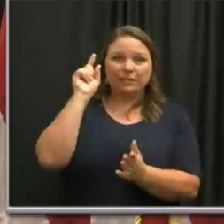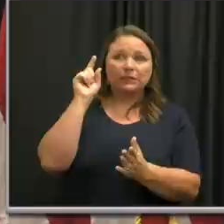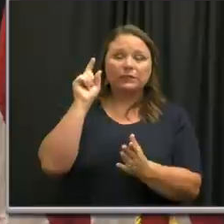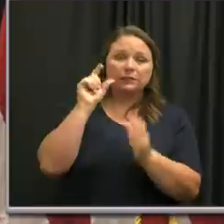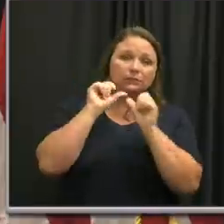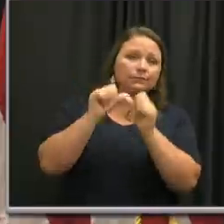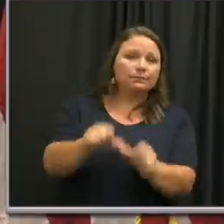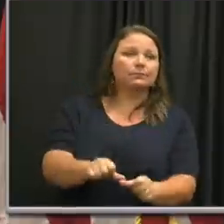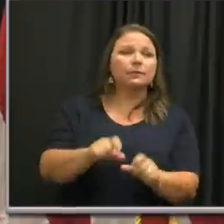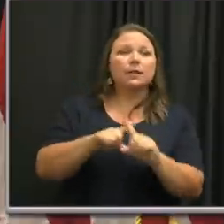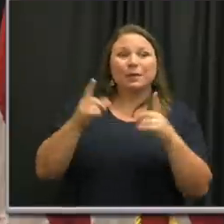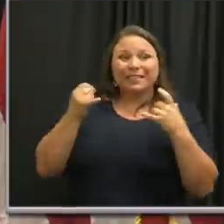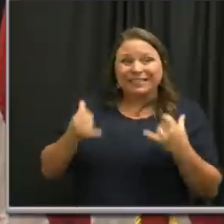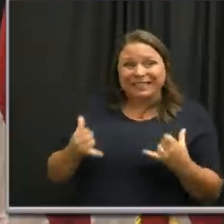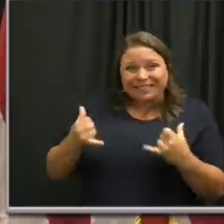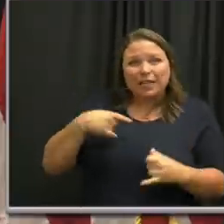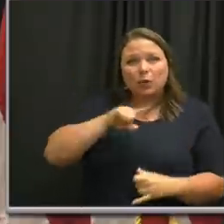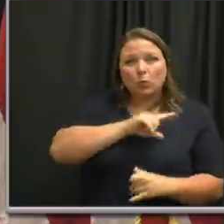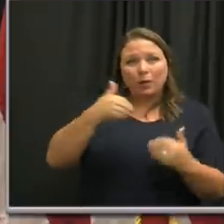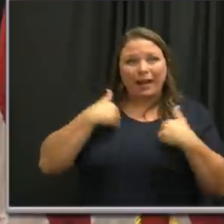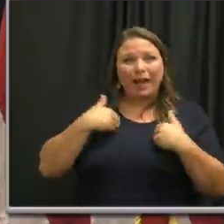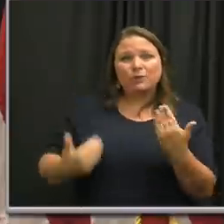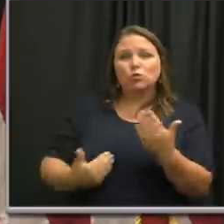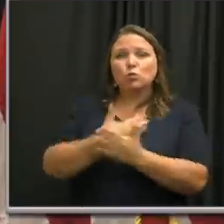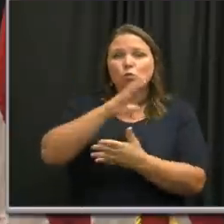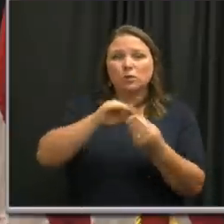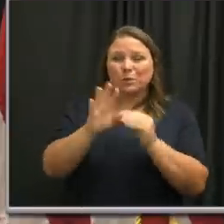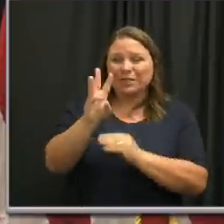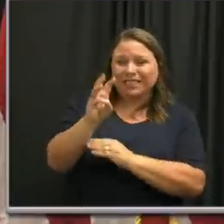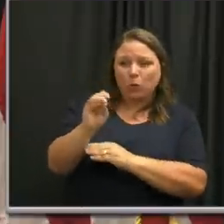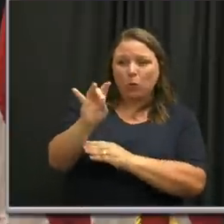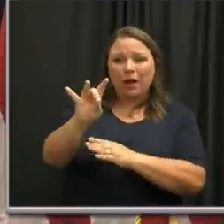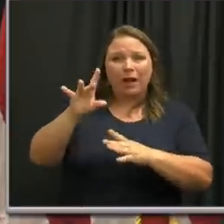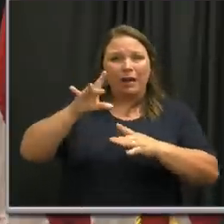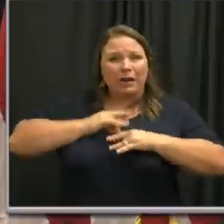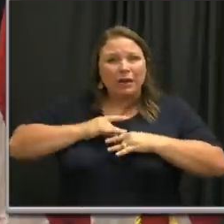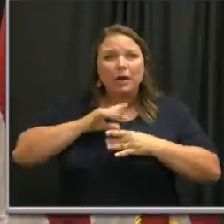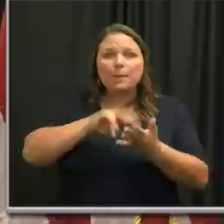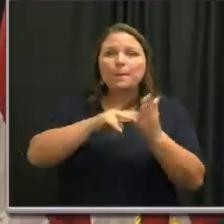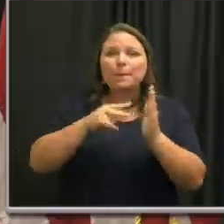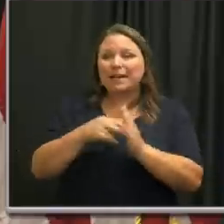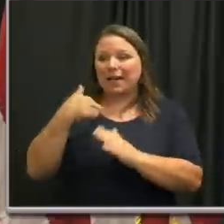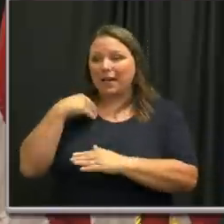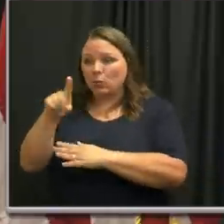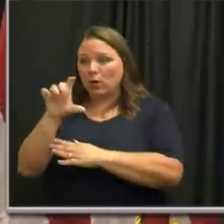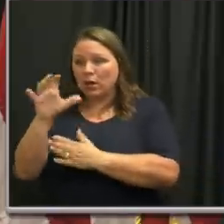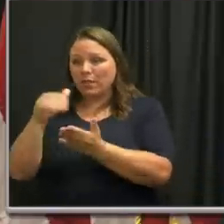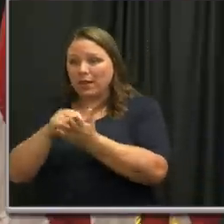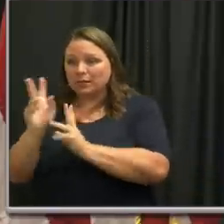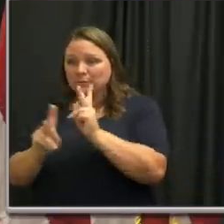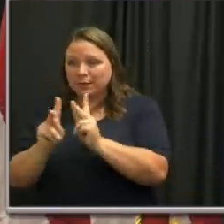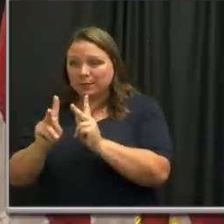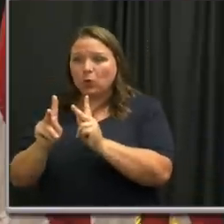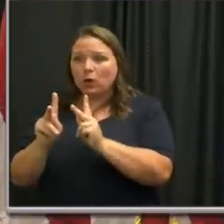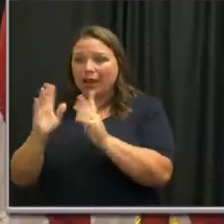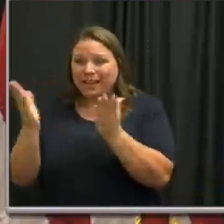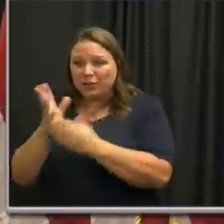today's confirmed case number of 608 represents 88 out of every 100,000 Nashvillians,